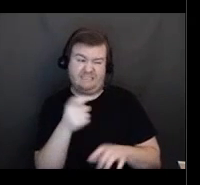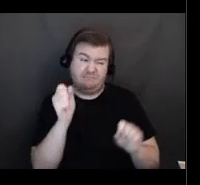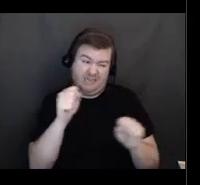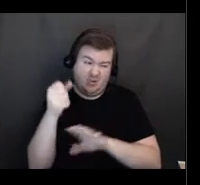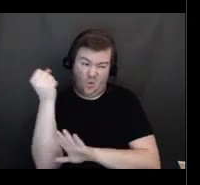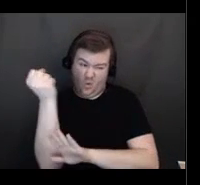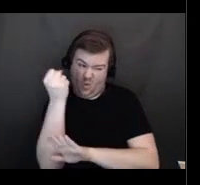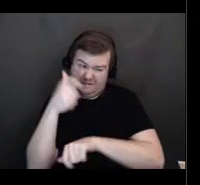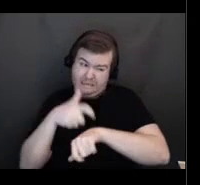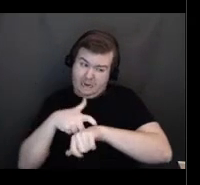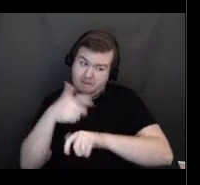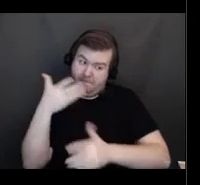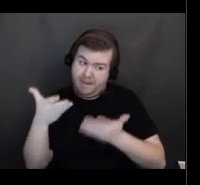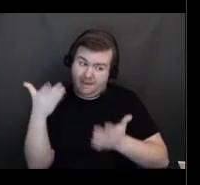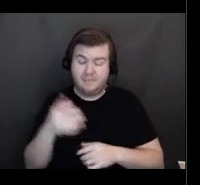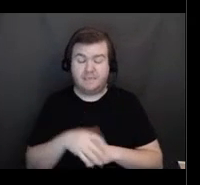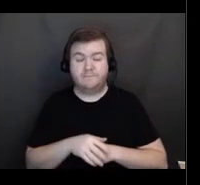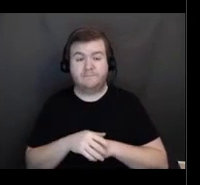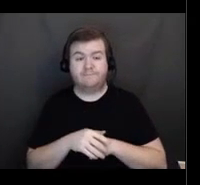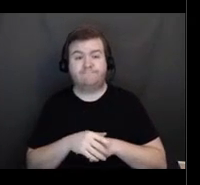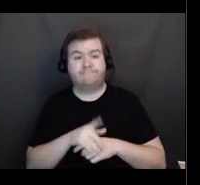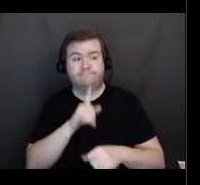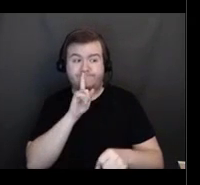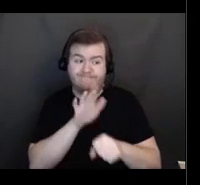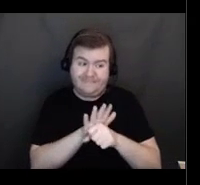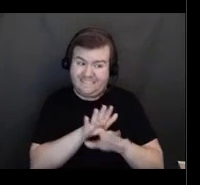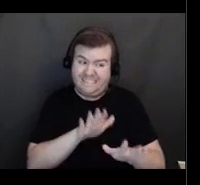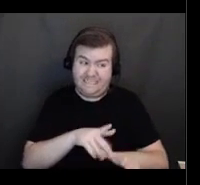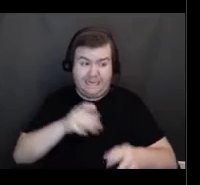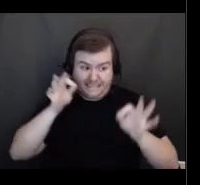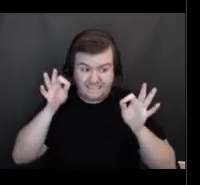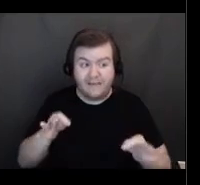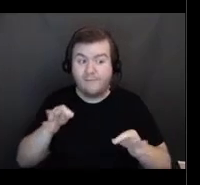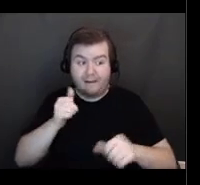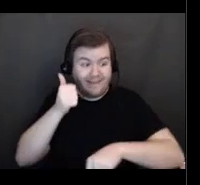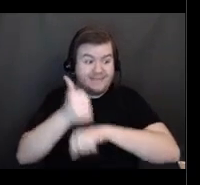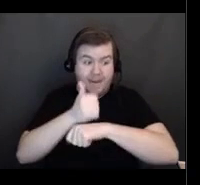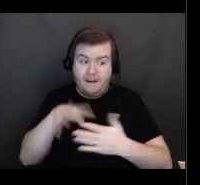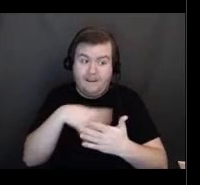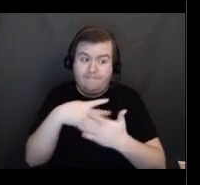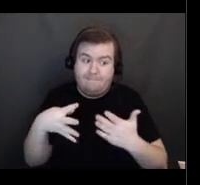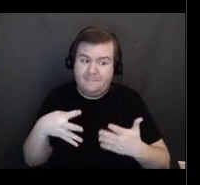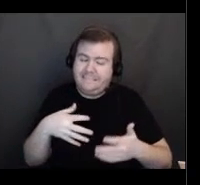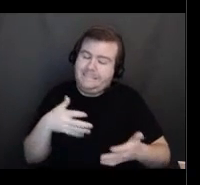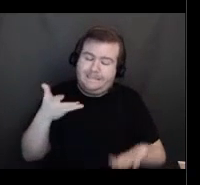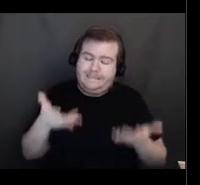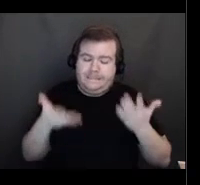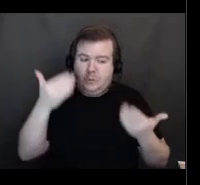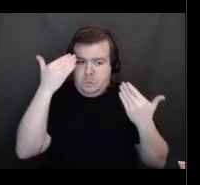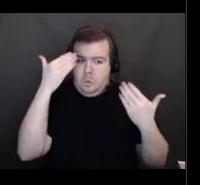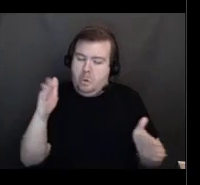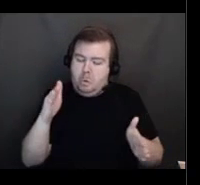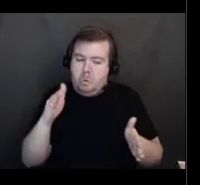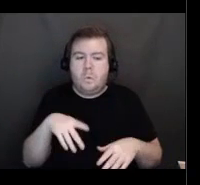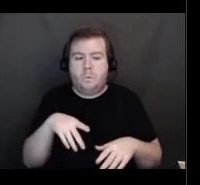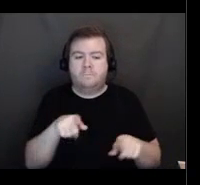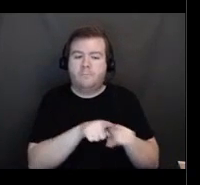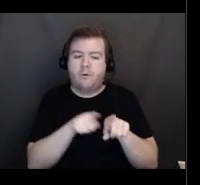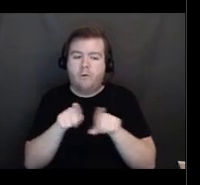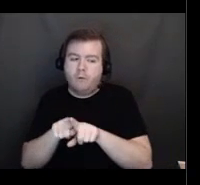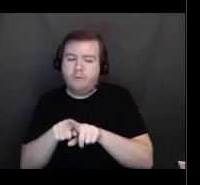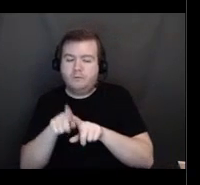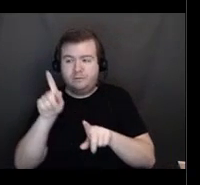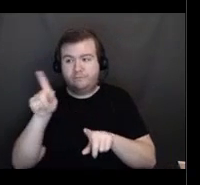guarantee you will be able to schedule with them, and providing the scheduler with all necessary information up front